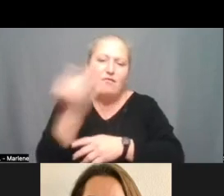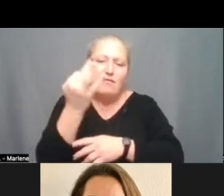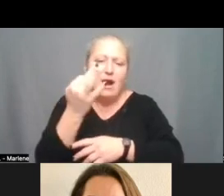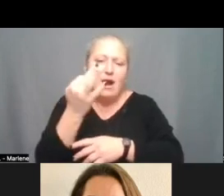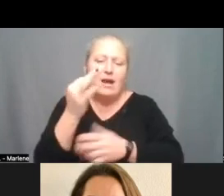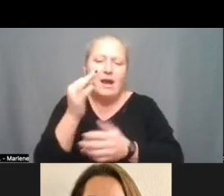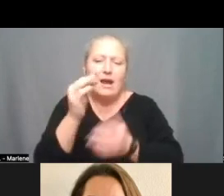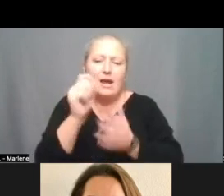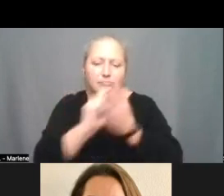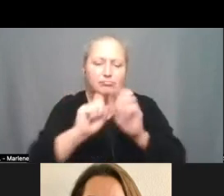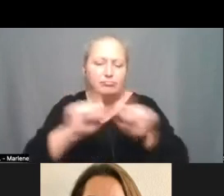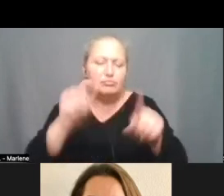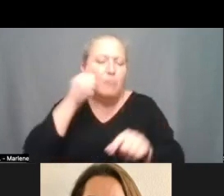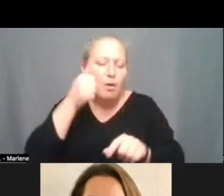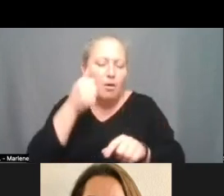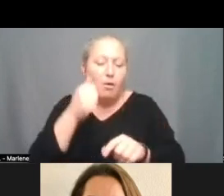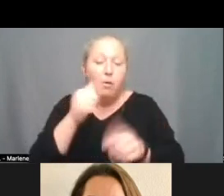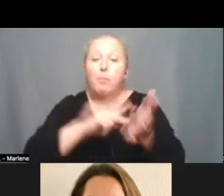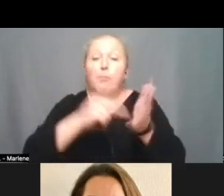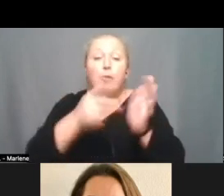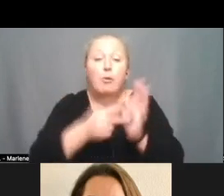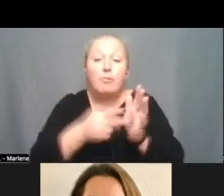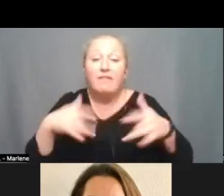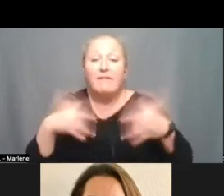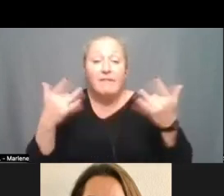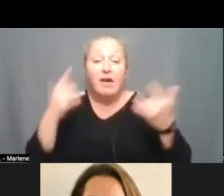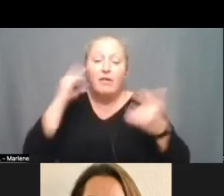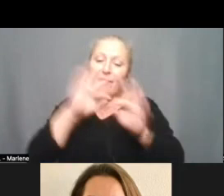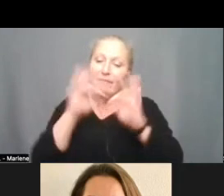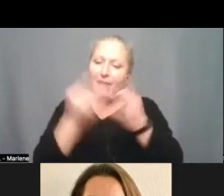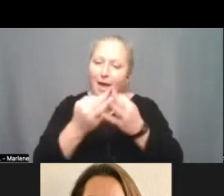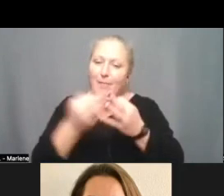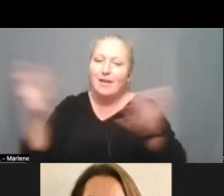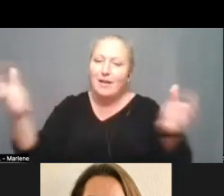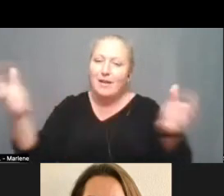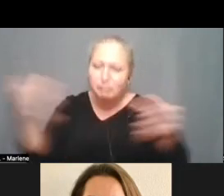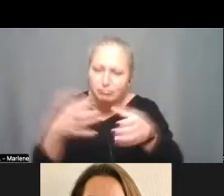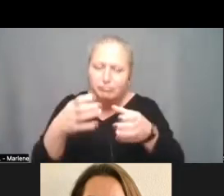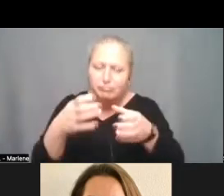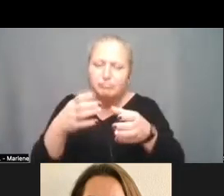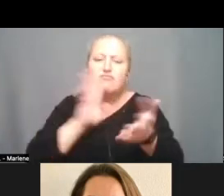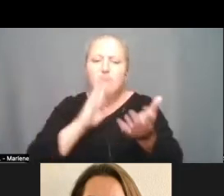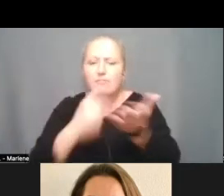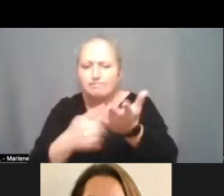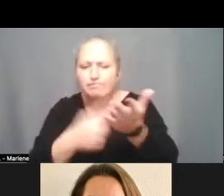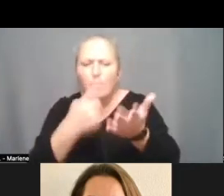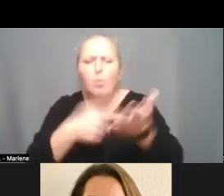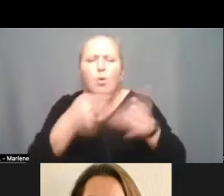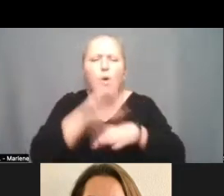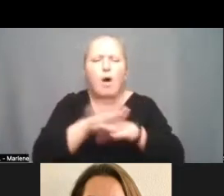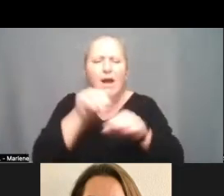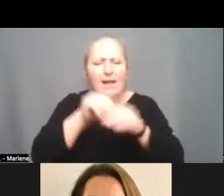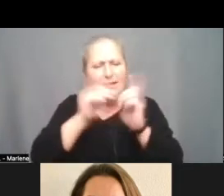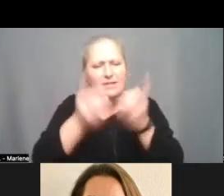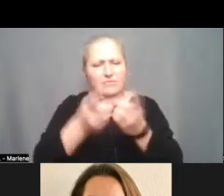Tomorrow. Tomorrow. The whole purpose of those events is to draw families in to talk about things going on in our district and to give families